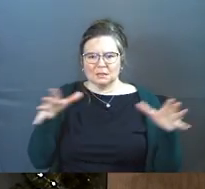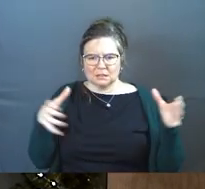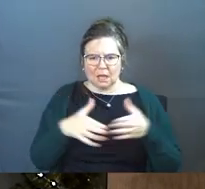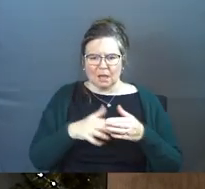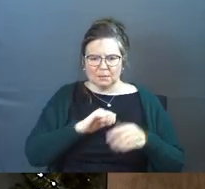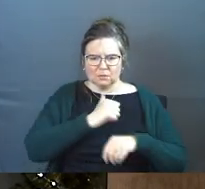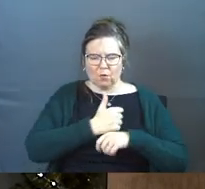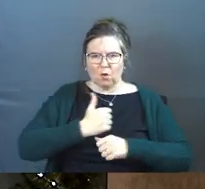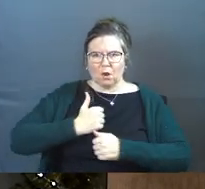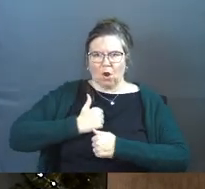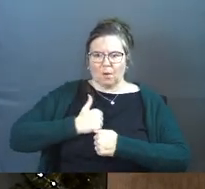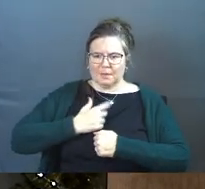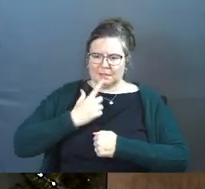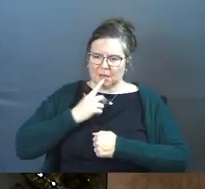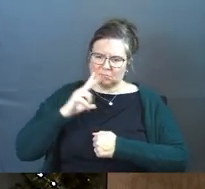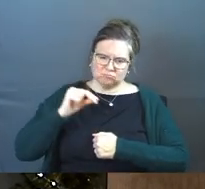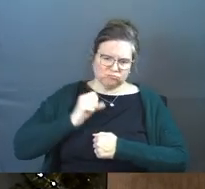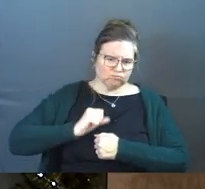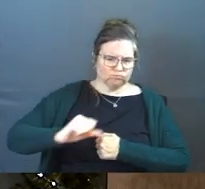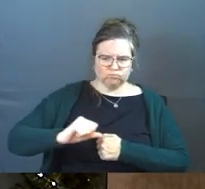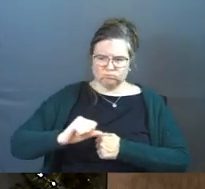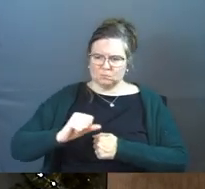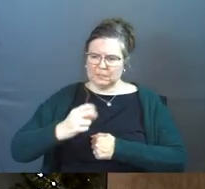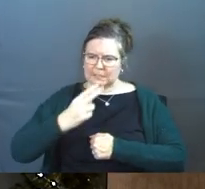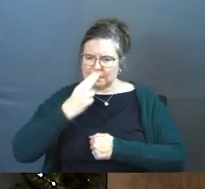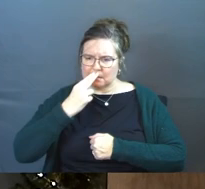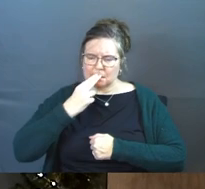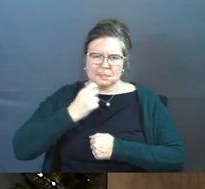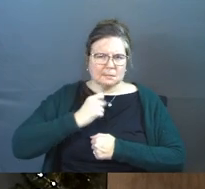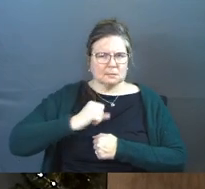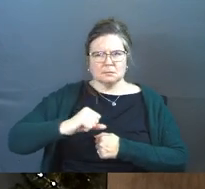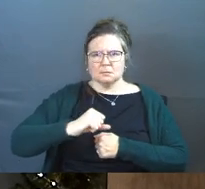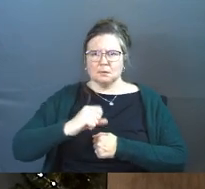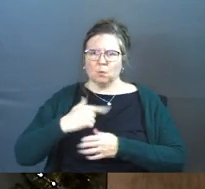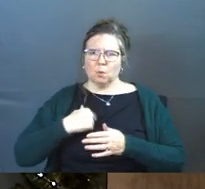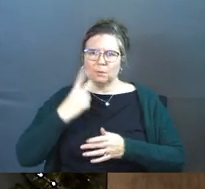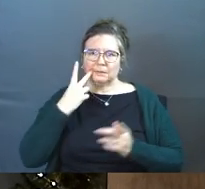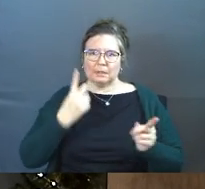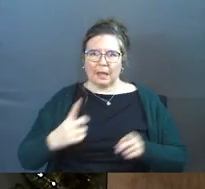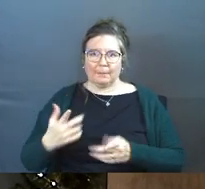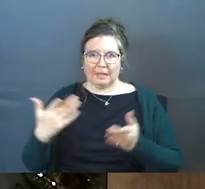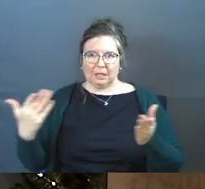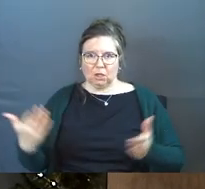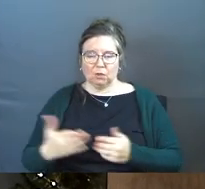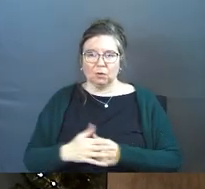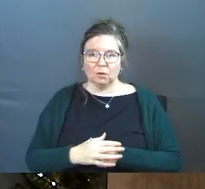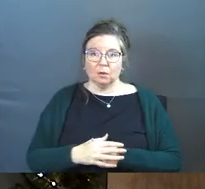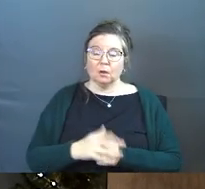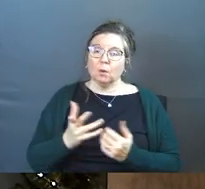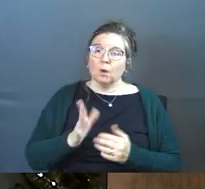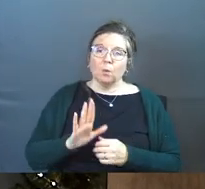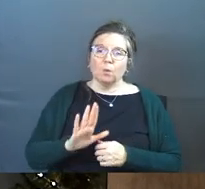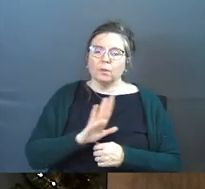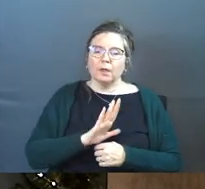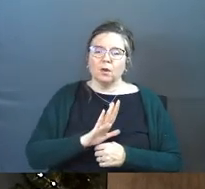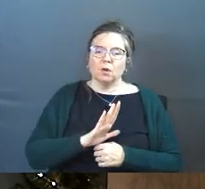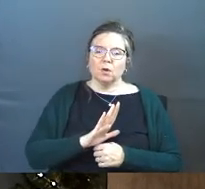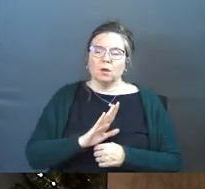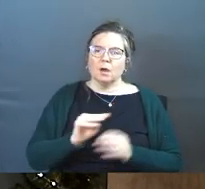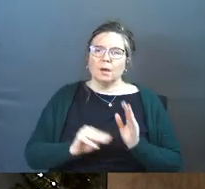together and form an army and say we're going to go against Hitler. We're going to go against what we see happening here. What was their